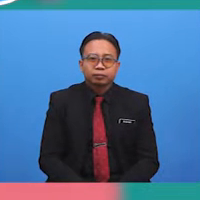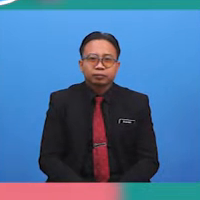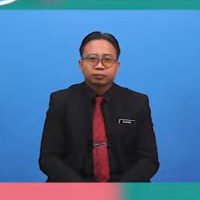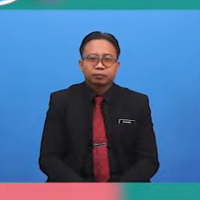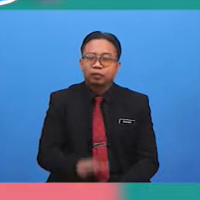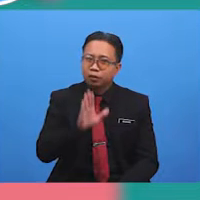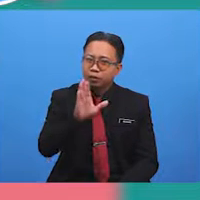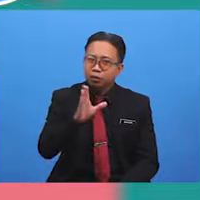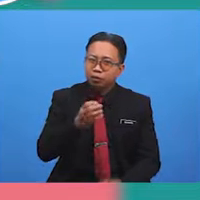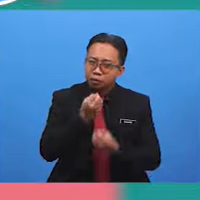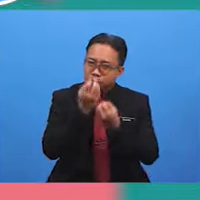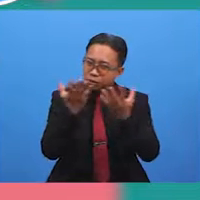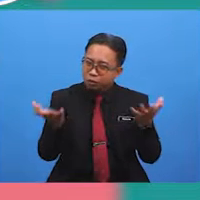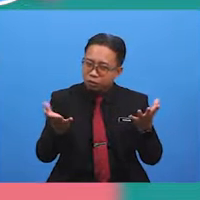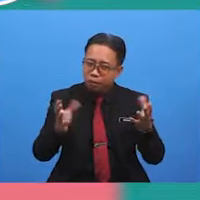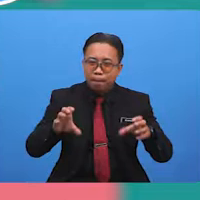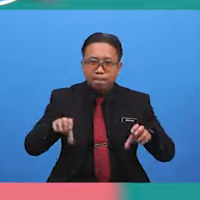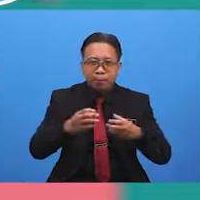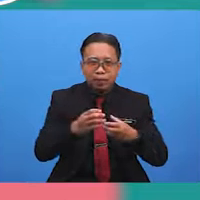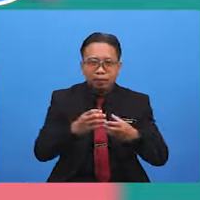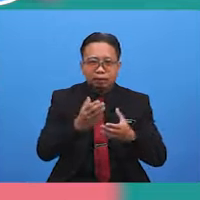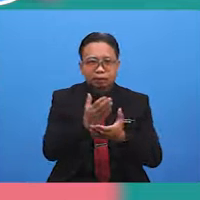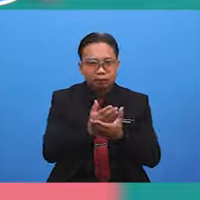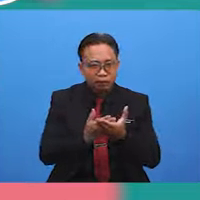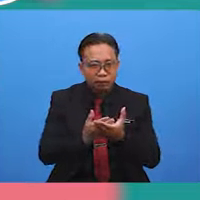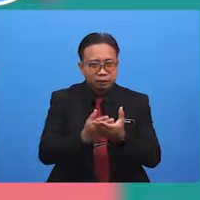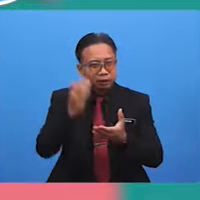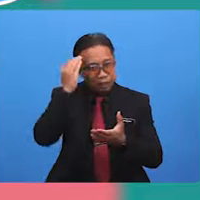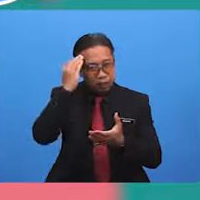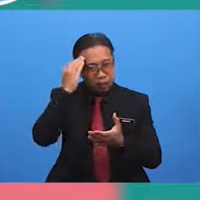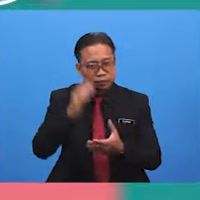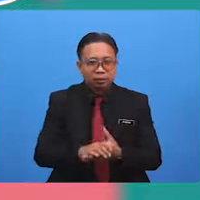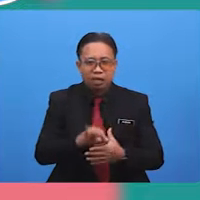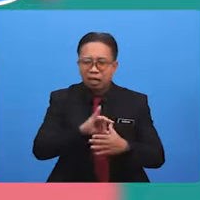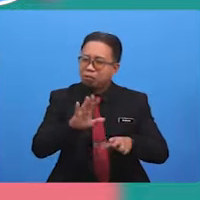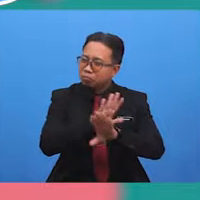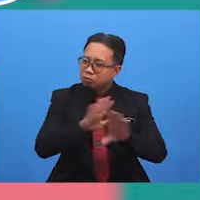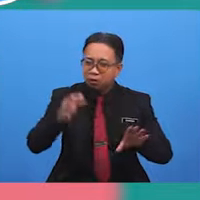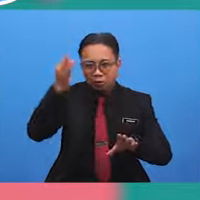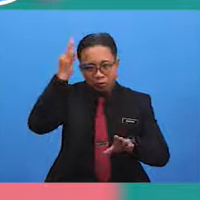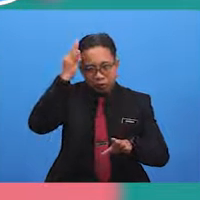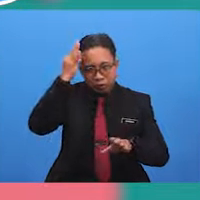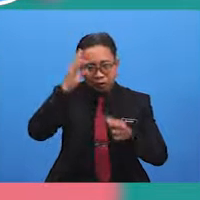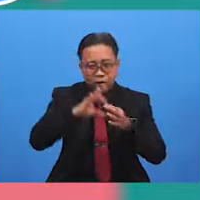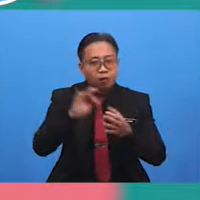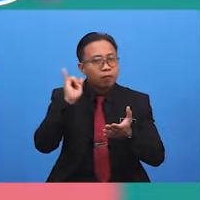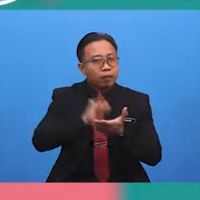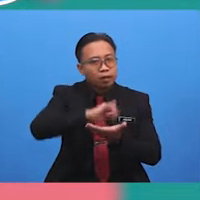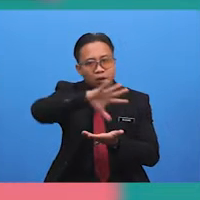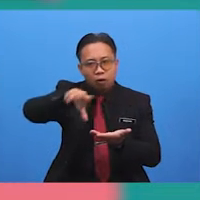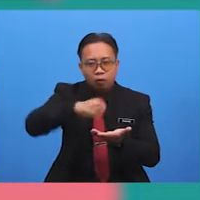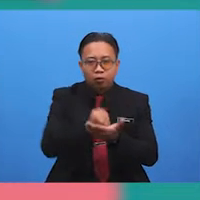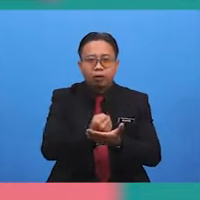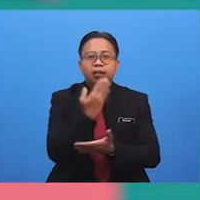Your explanations make so much sense now. I have never thought of that at all.